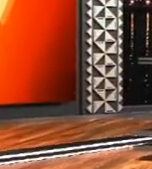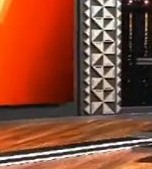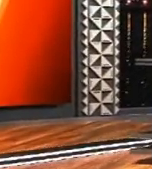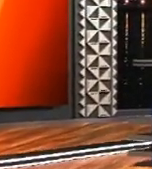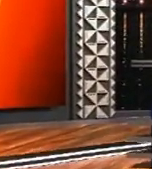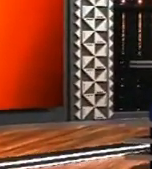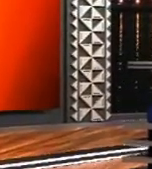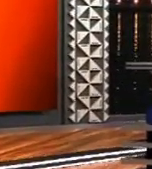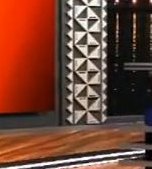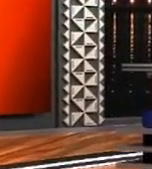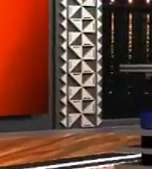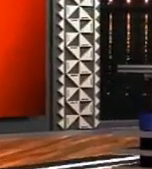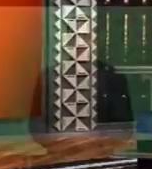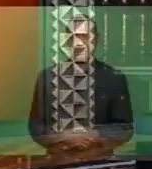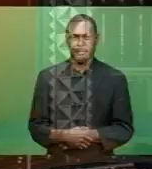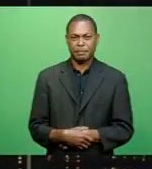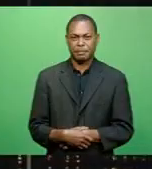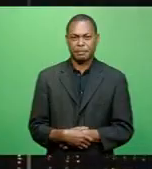Edwin Nand.